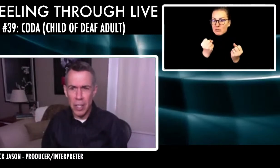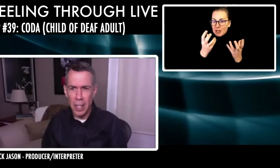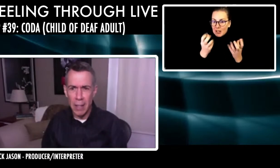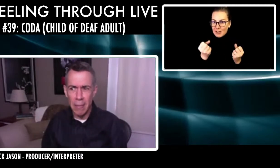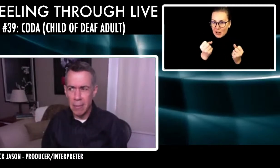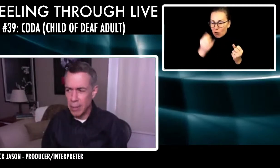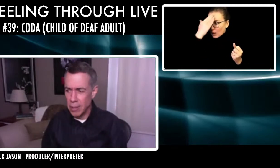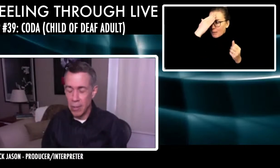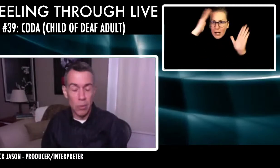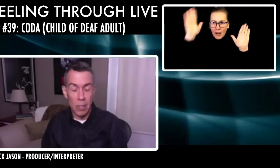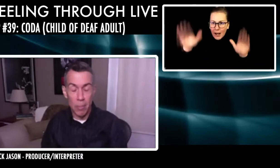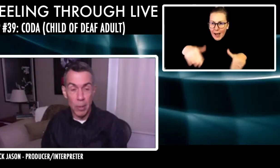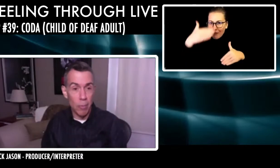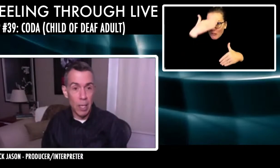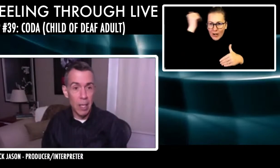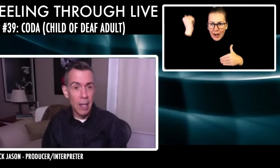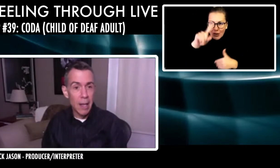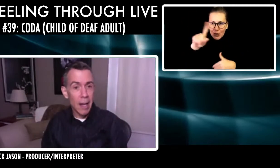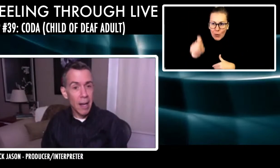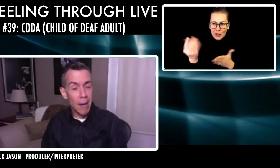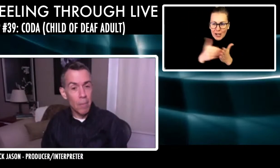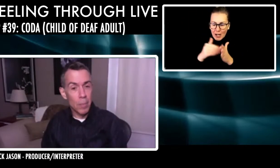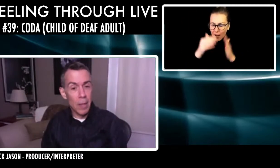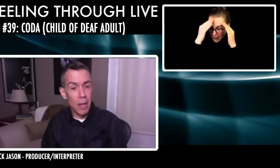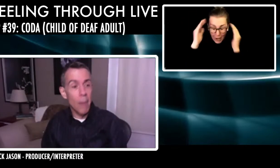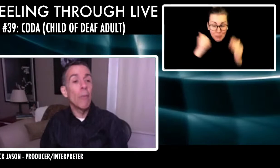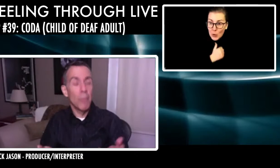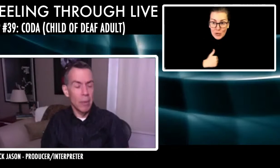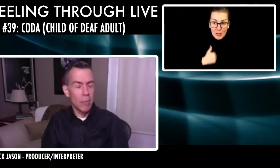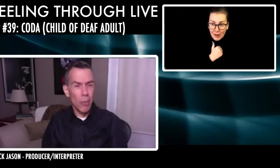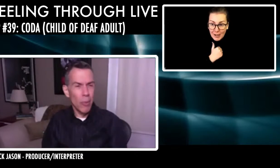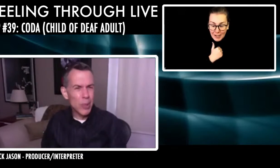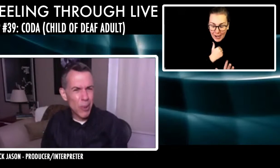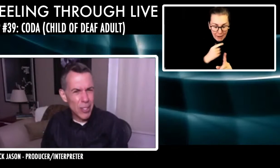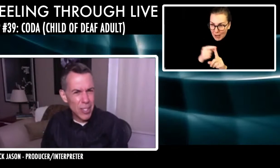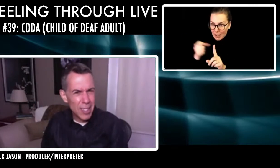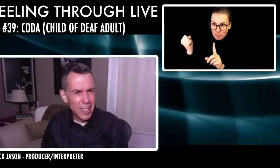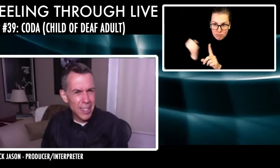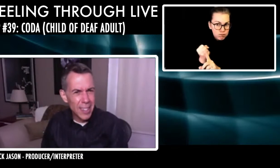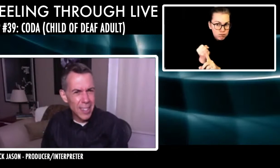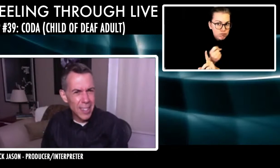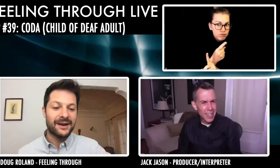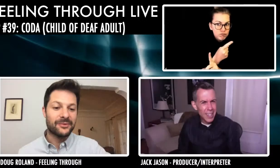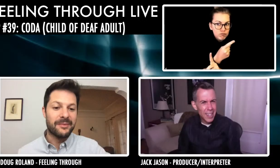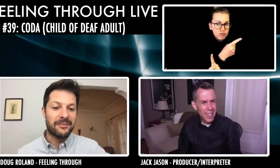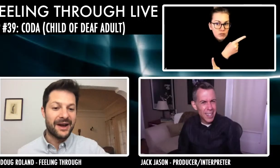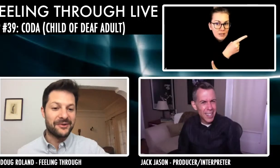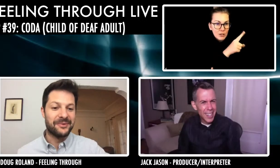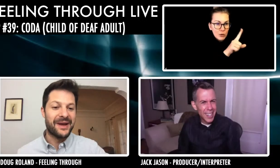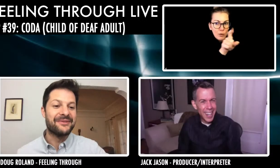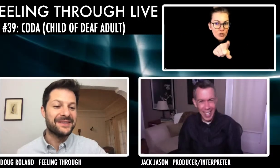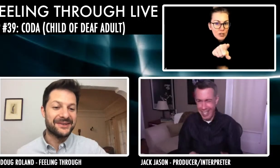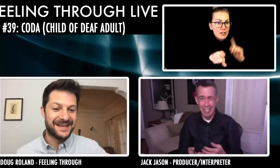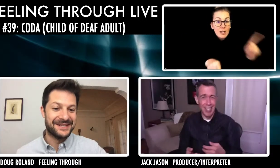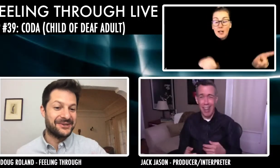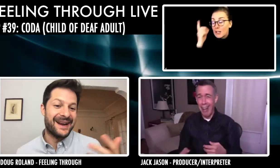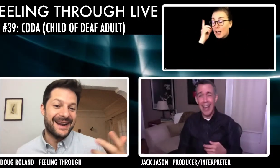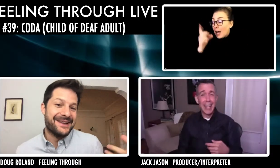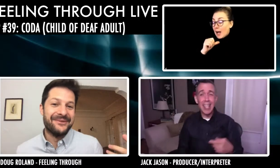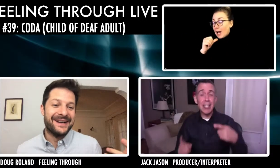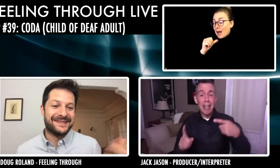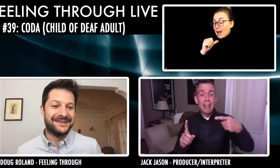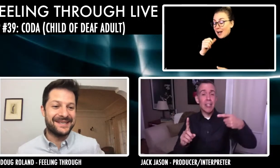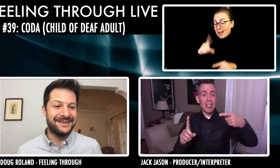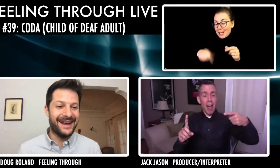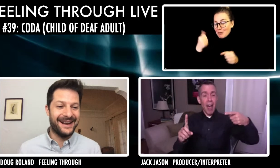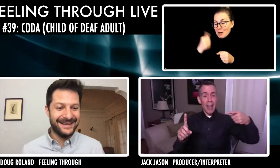the question again. It's so typical of me. Um, about what was the question? I don't remember either, but everything you're saying is great